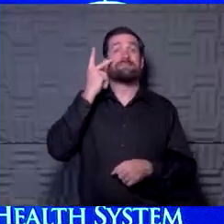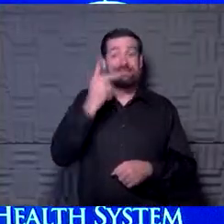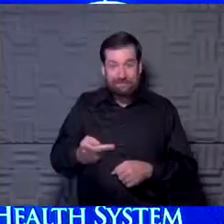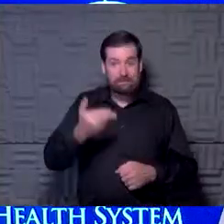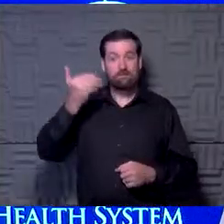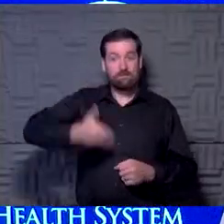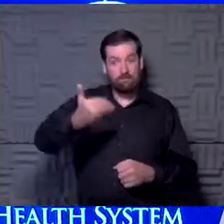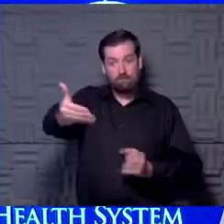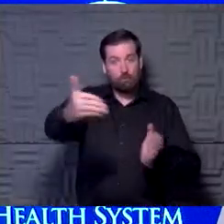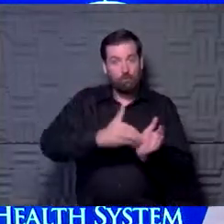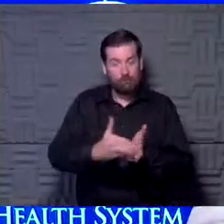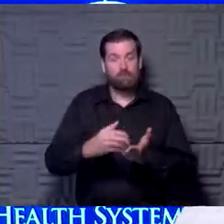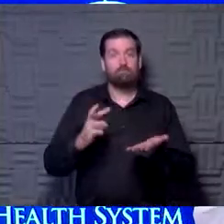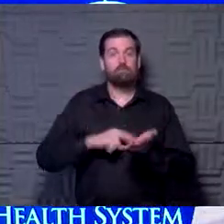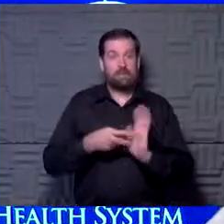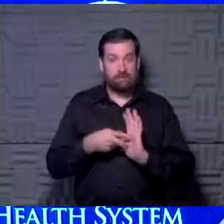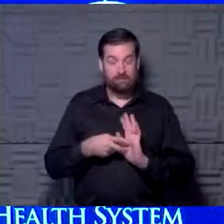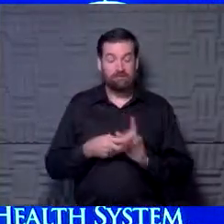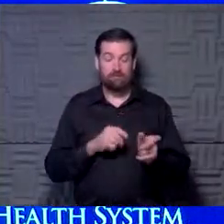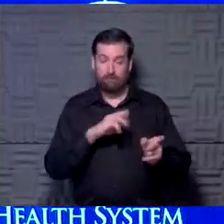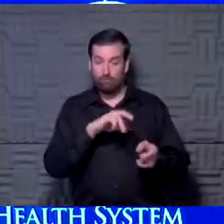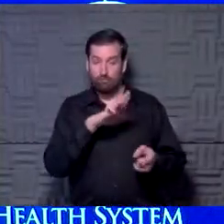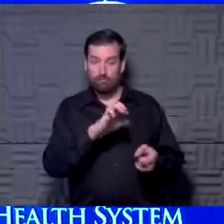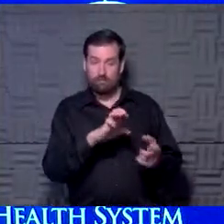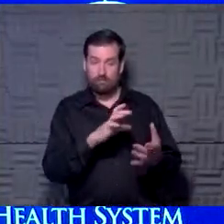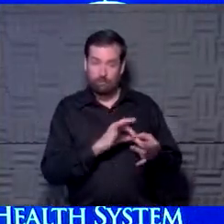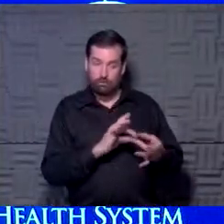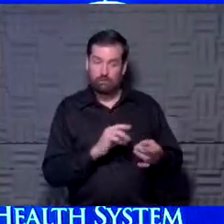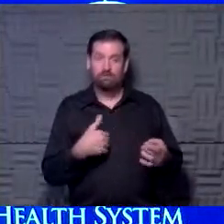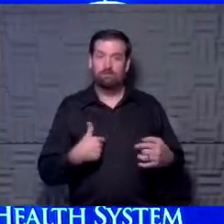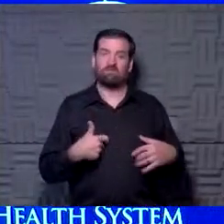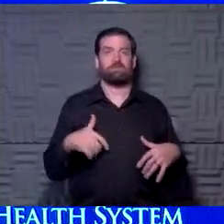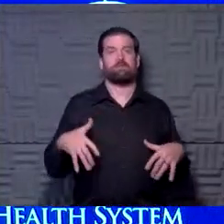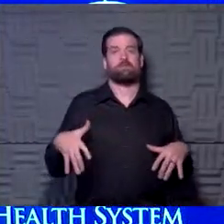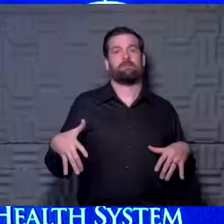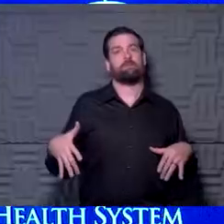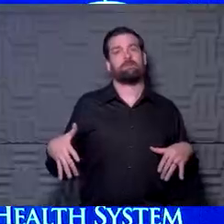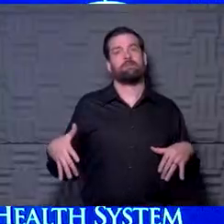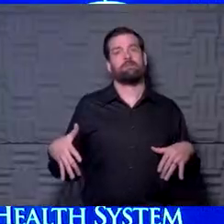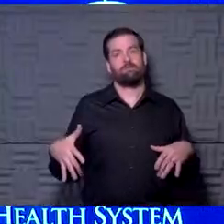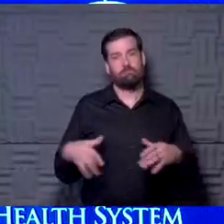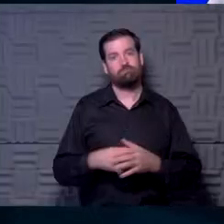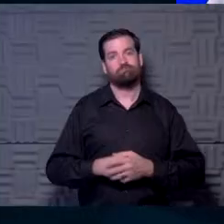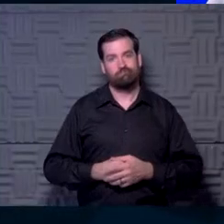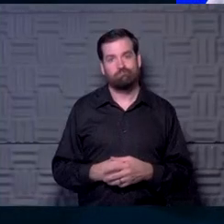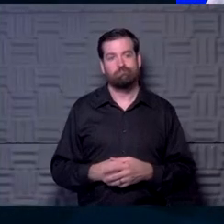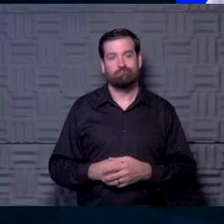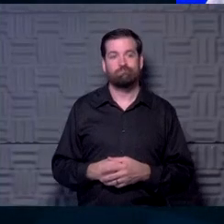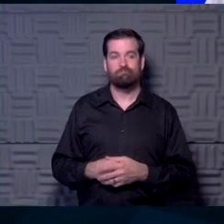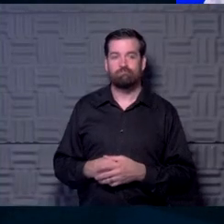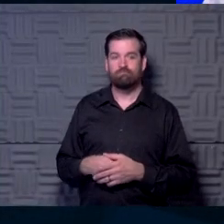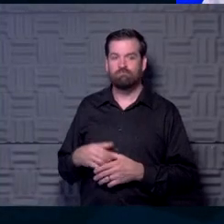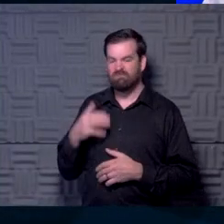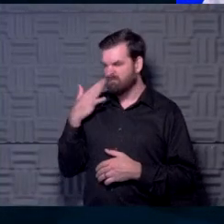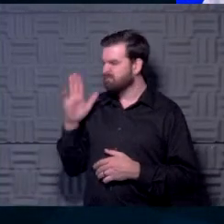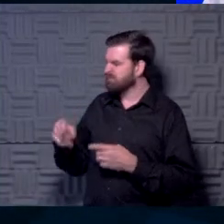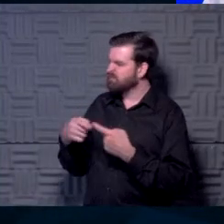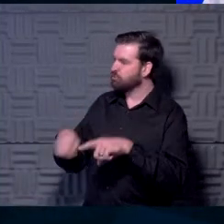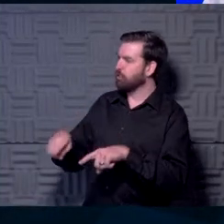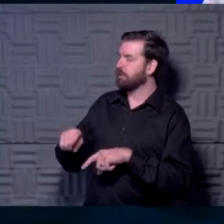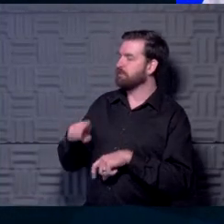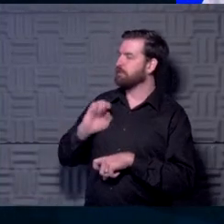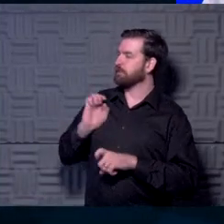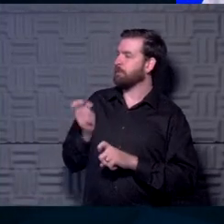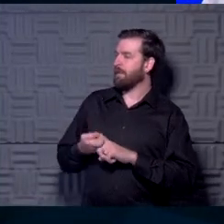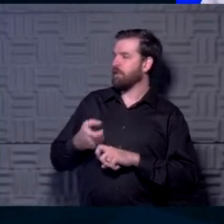prevalence, it's making us, as Bruce has pointed out, it's making us real nervous. You know, during the Spanish flu